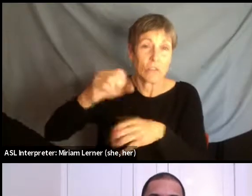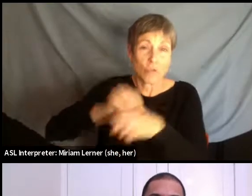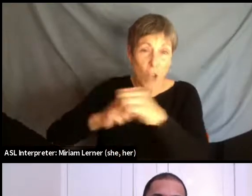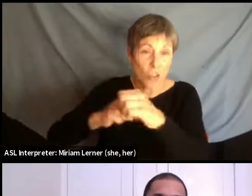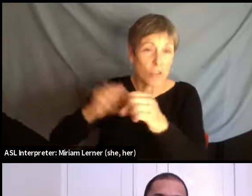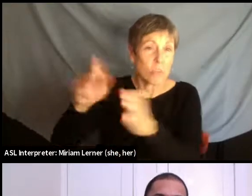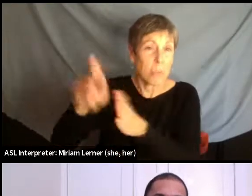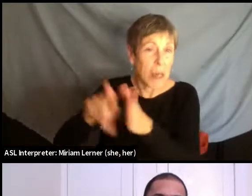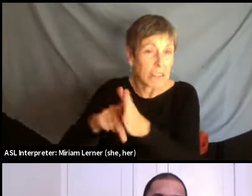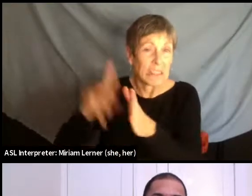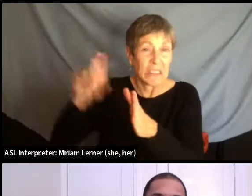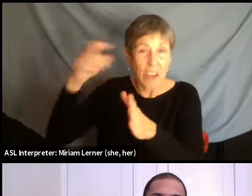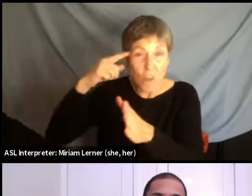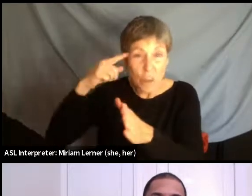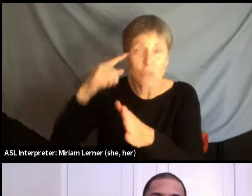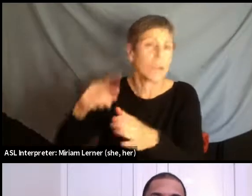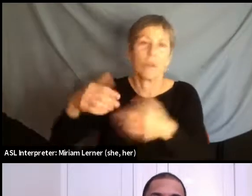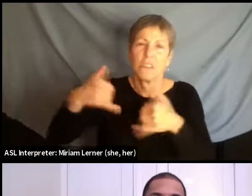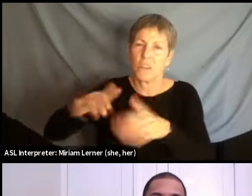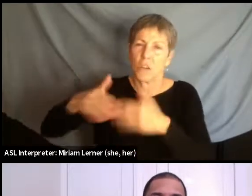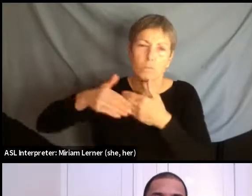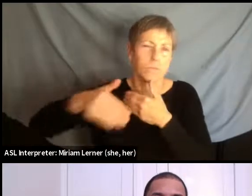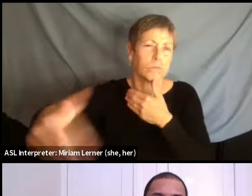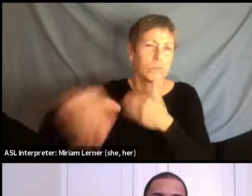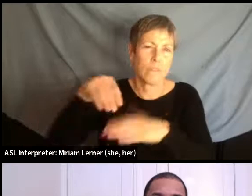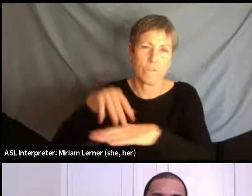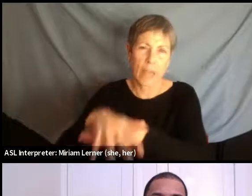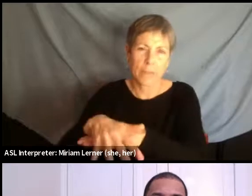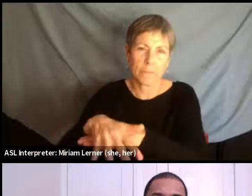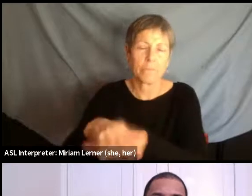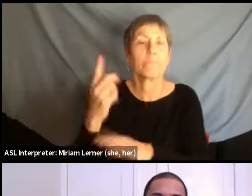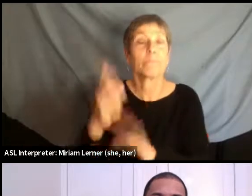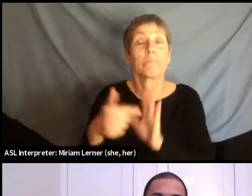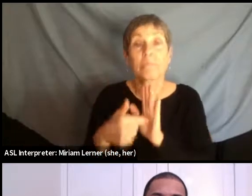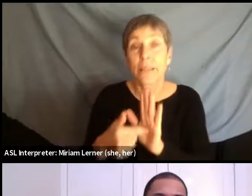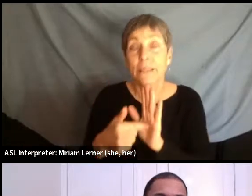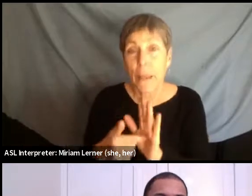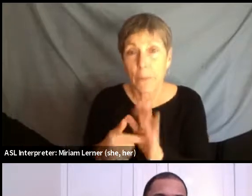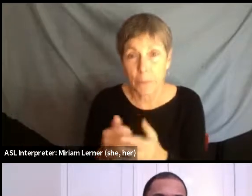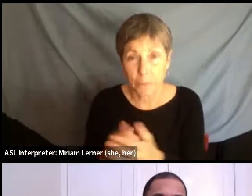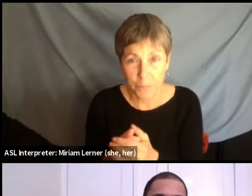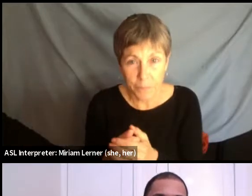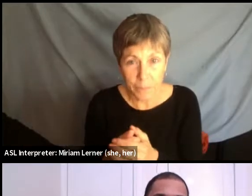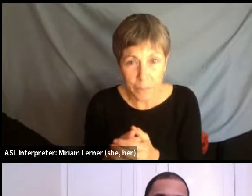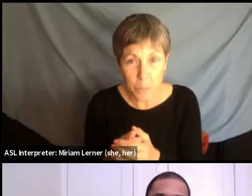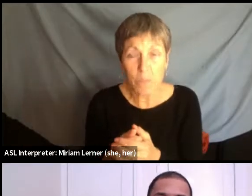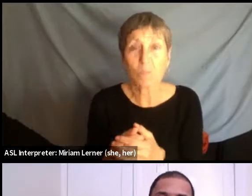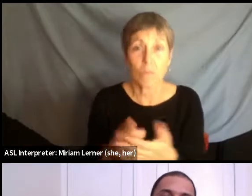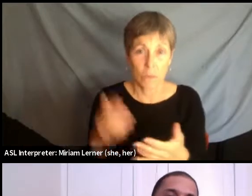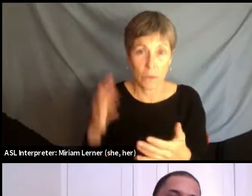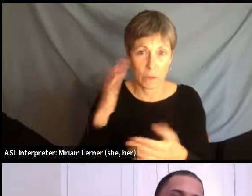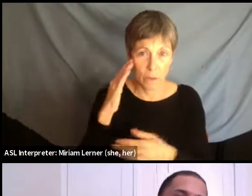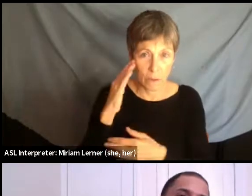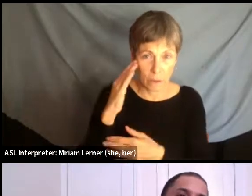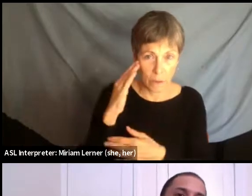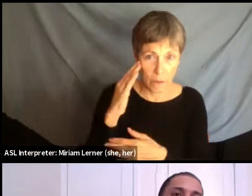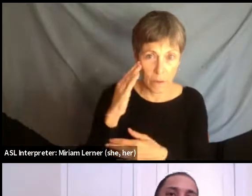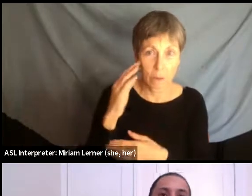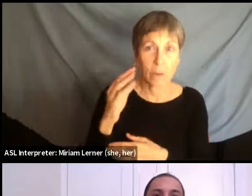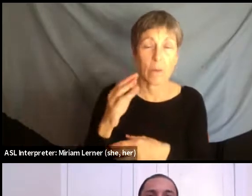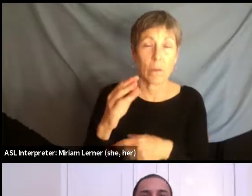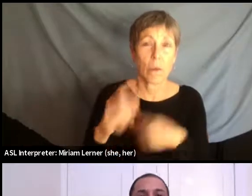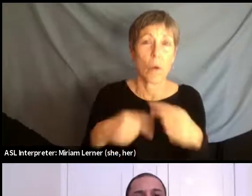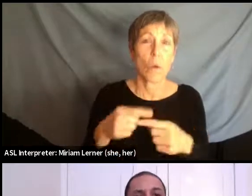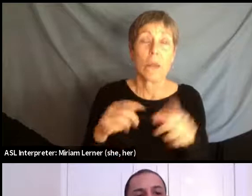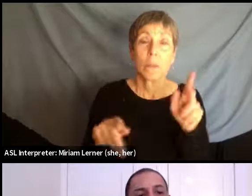So an example from the Shundervun is that the entire colonial history of settlement of landless and marginalized